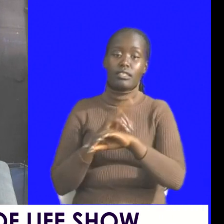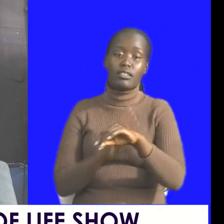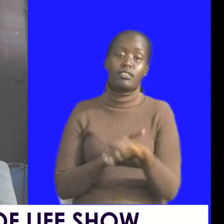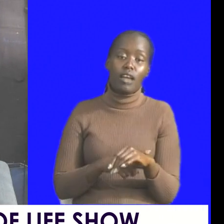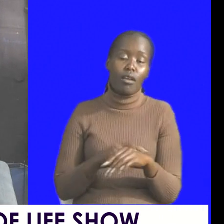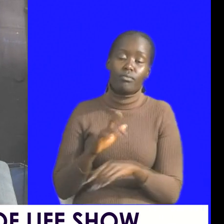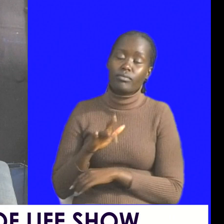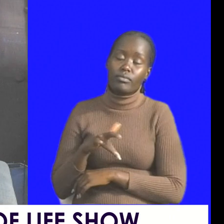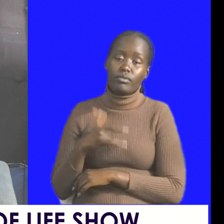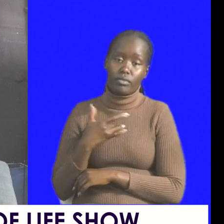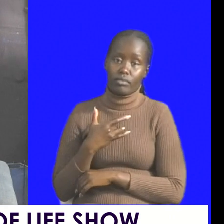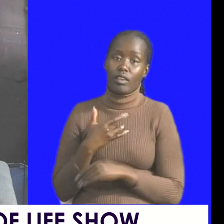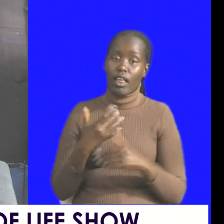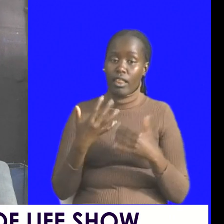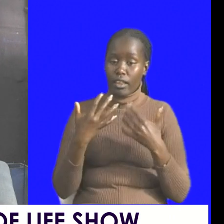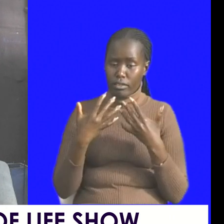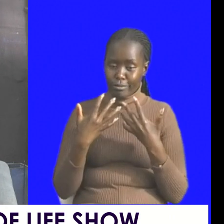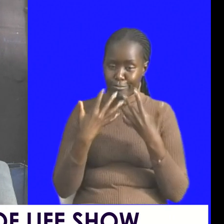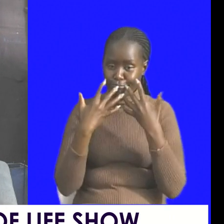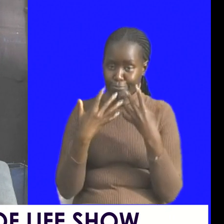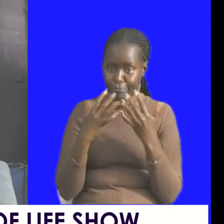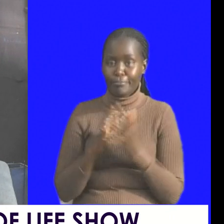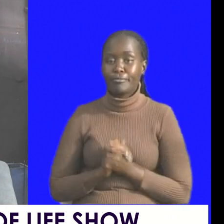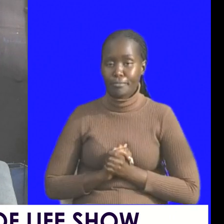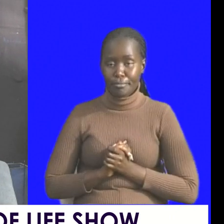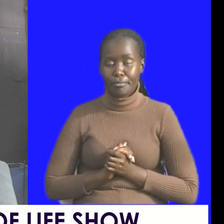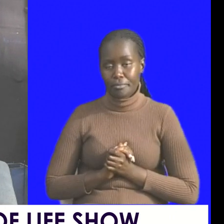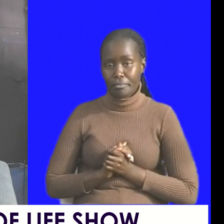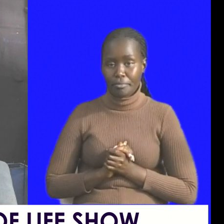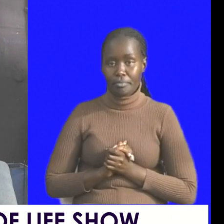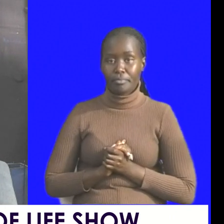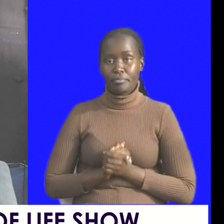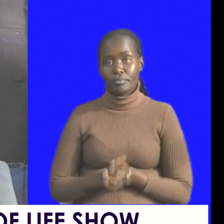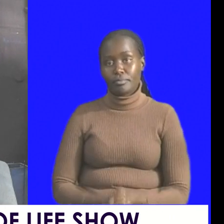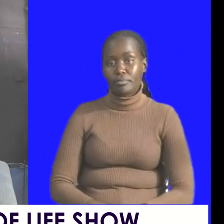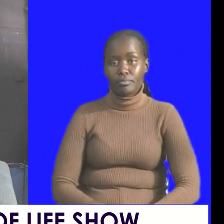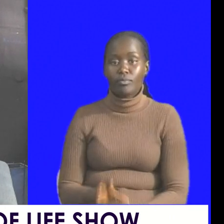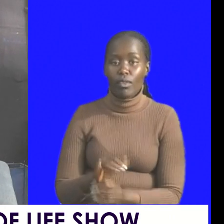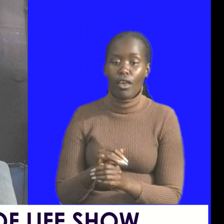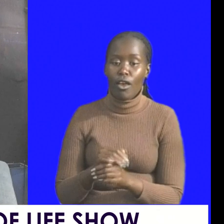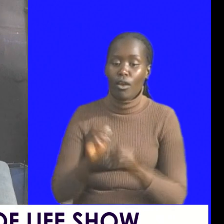stable stable stable homes